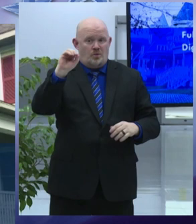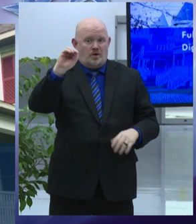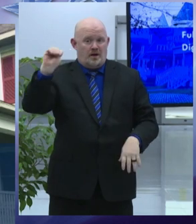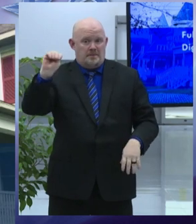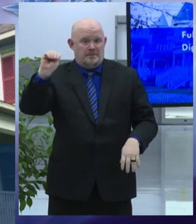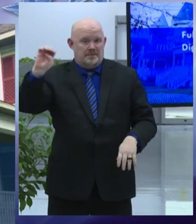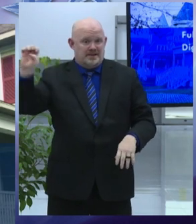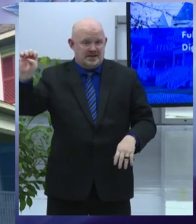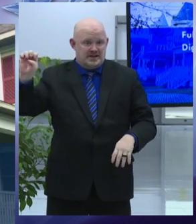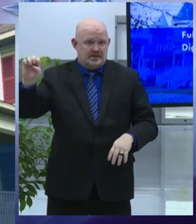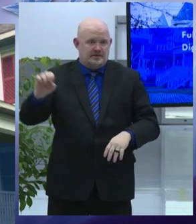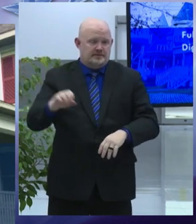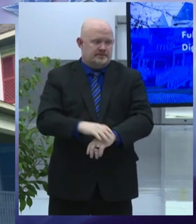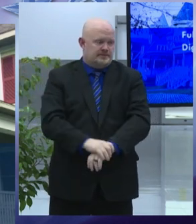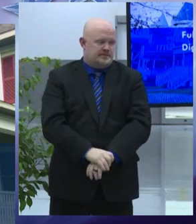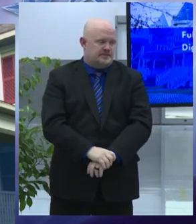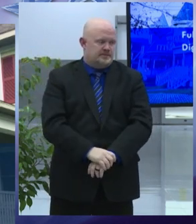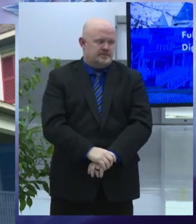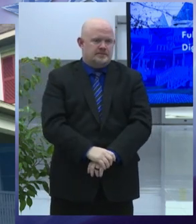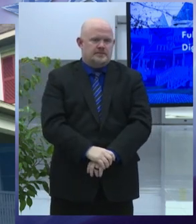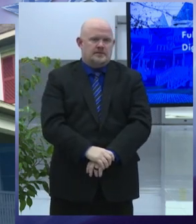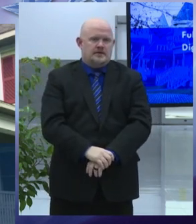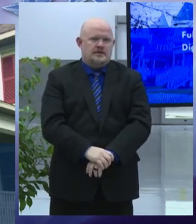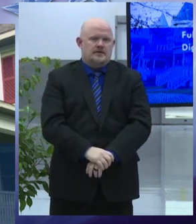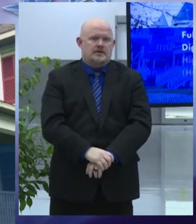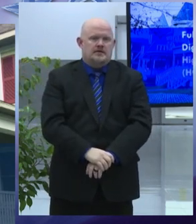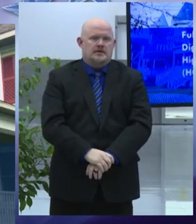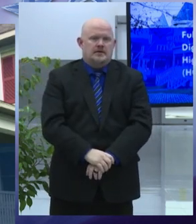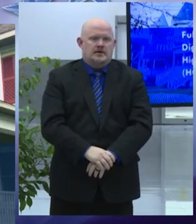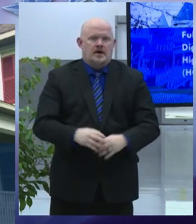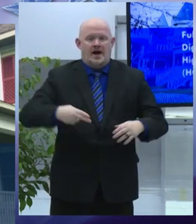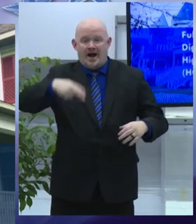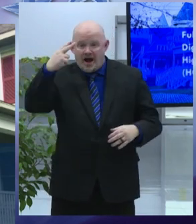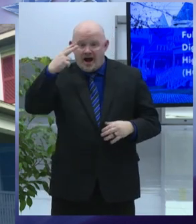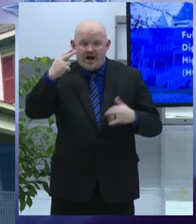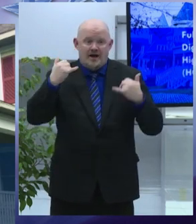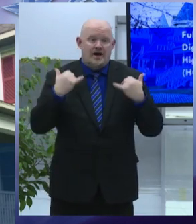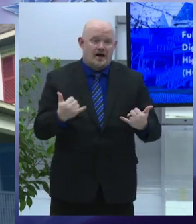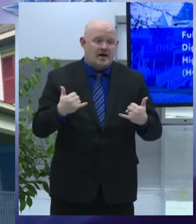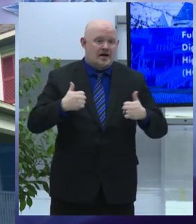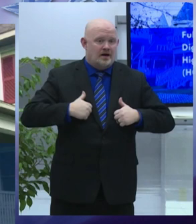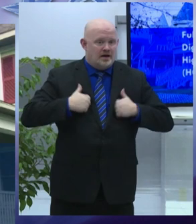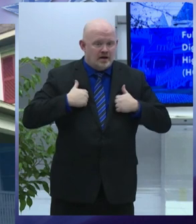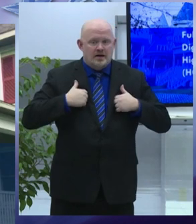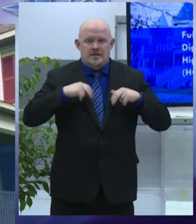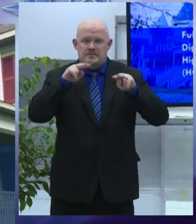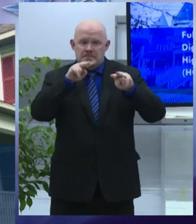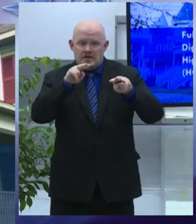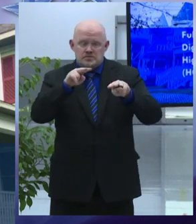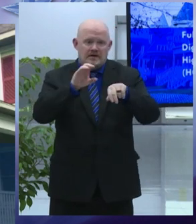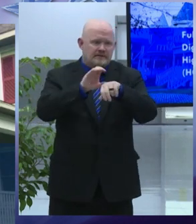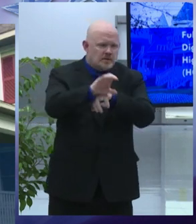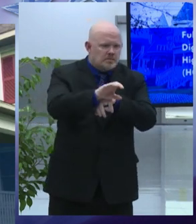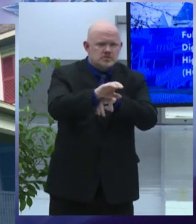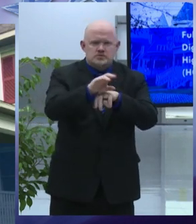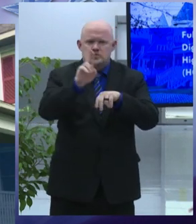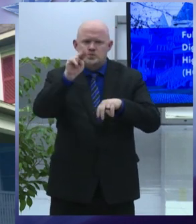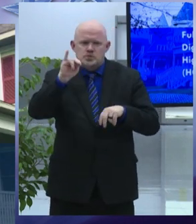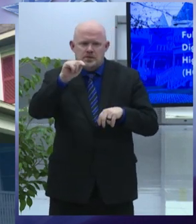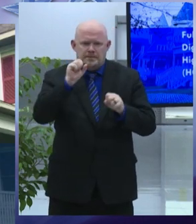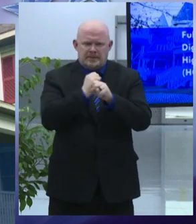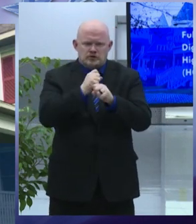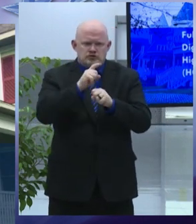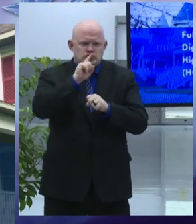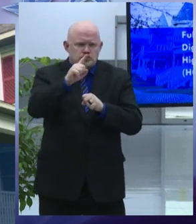complexes in syracuse we will do everything in our authority to hold irresponsible property owners and managers accountable and improve housing conditions